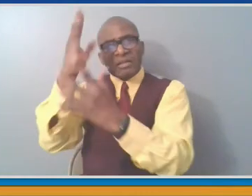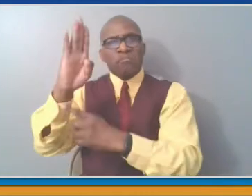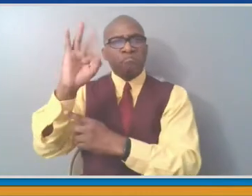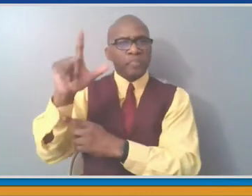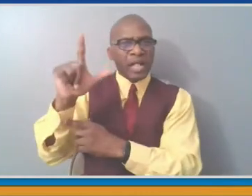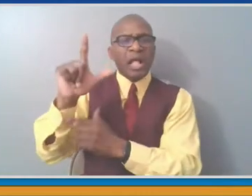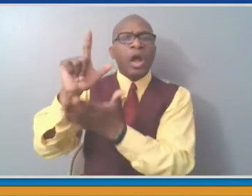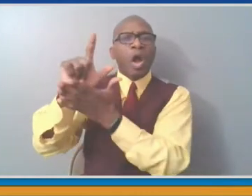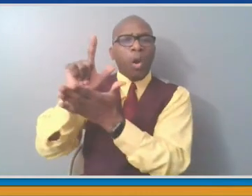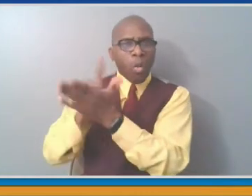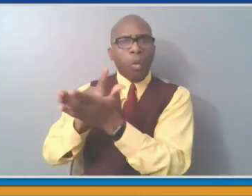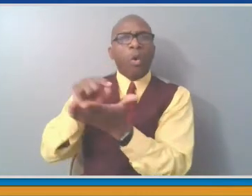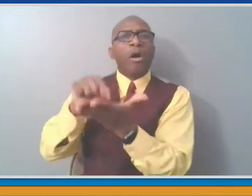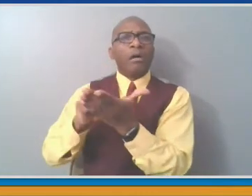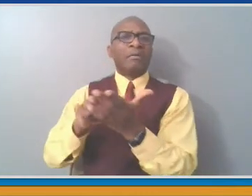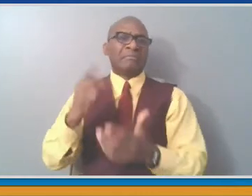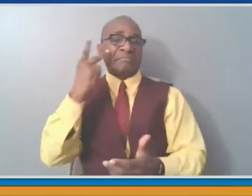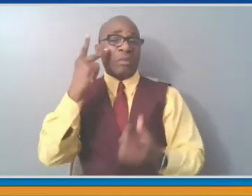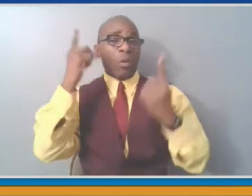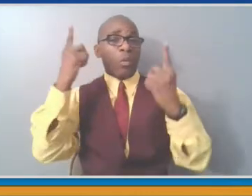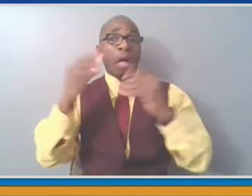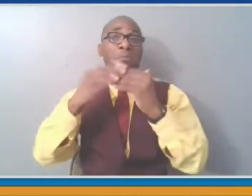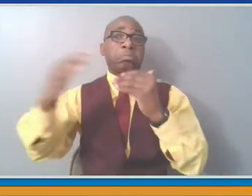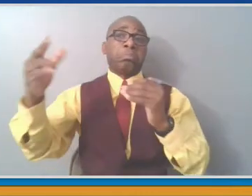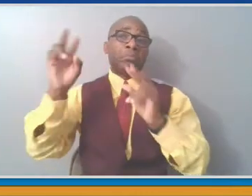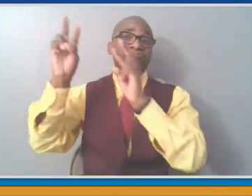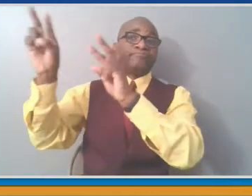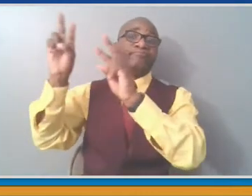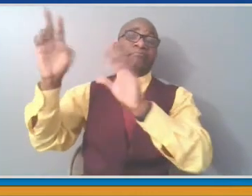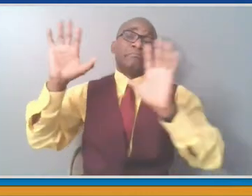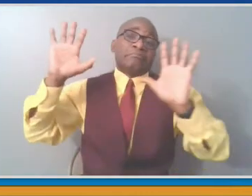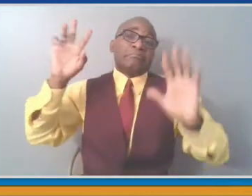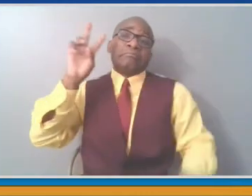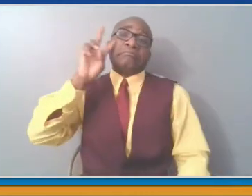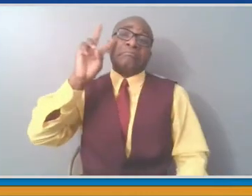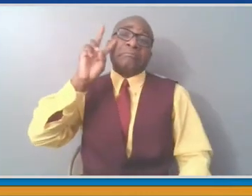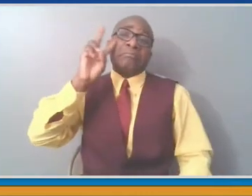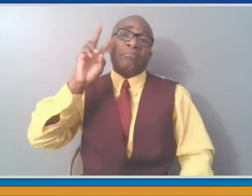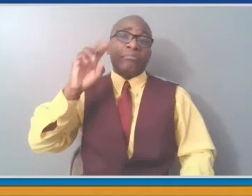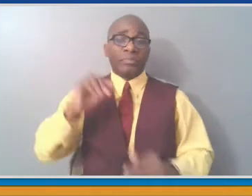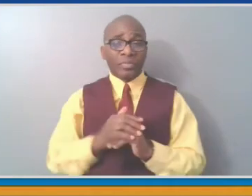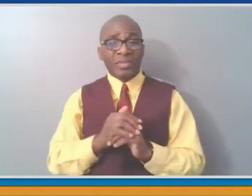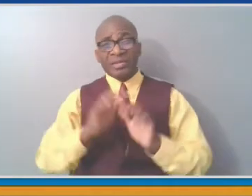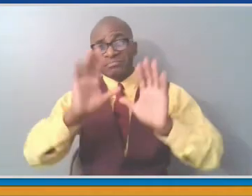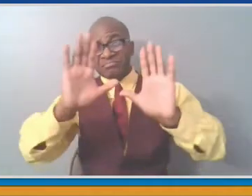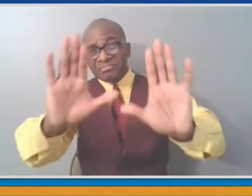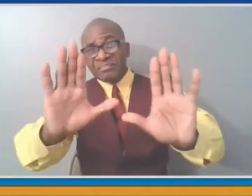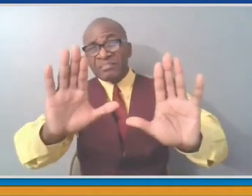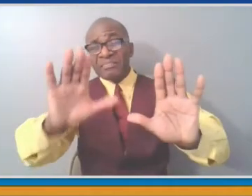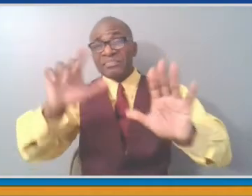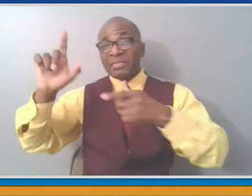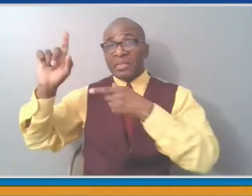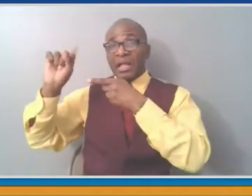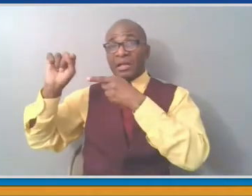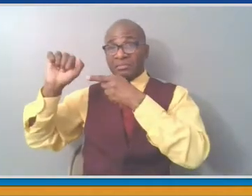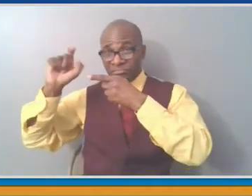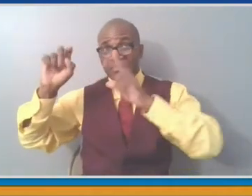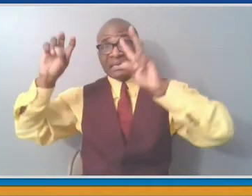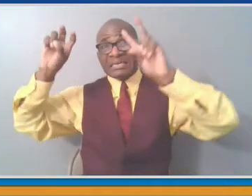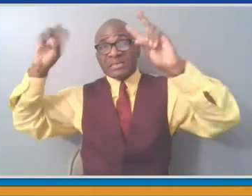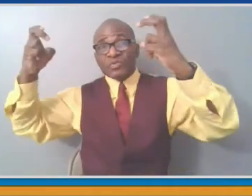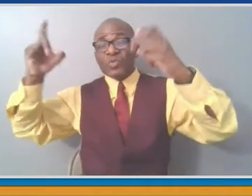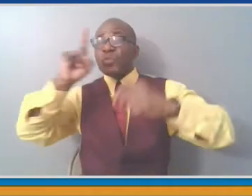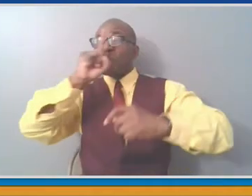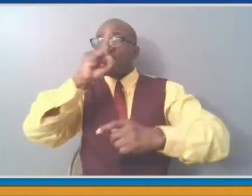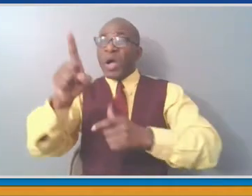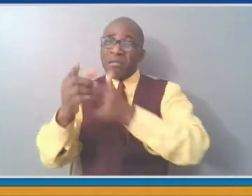wealthy people. It's helping middle-class people that are homeowners that deal with the high property taxes and gets a chance to reduce them. And I want to